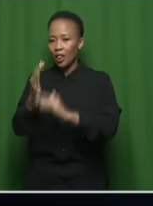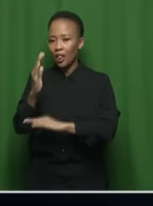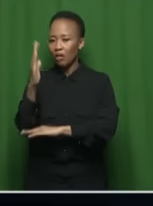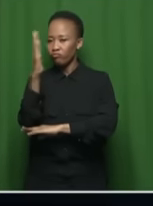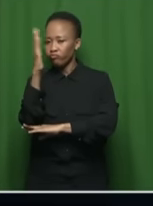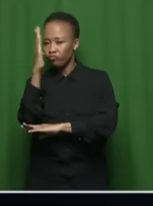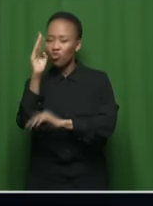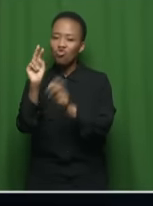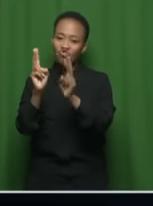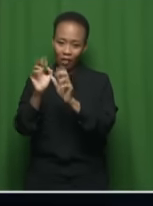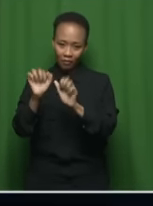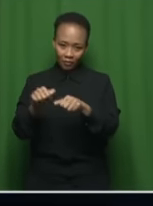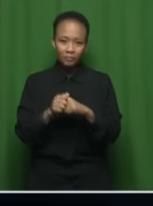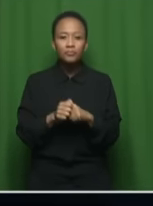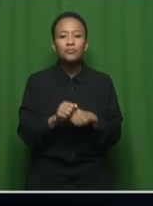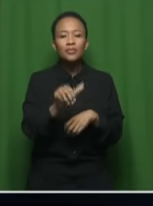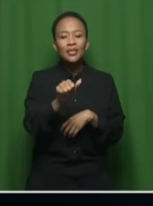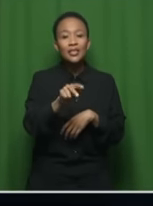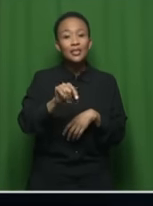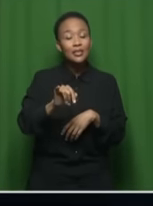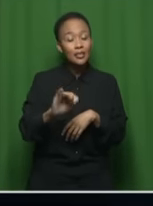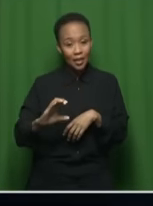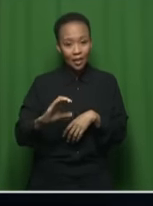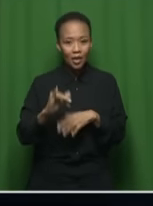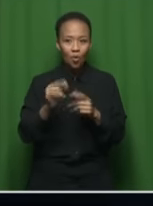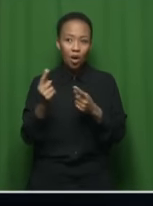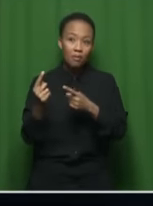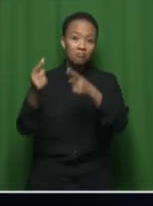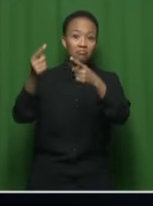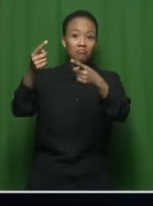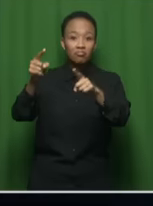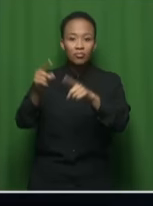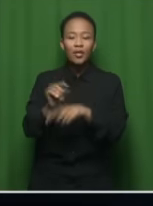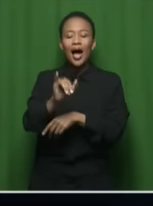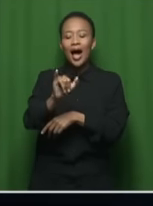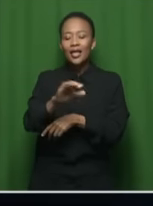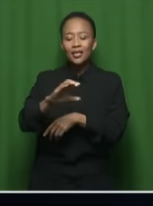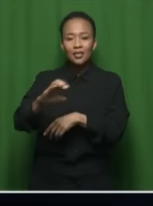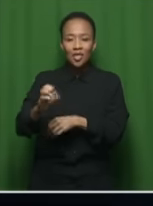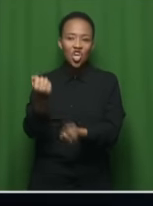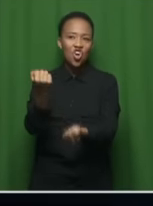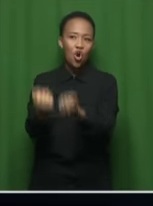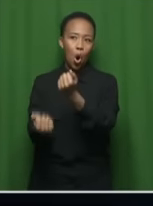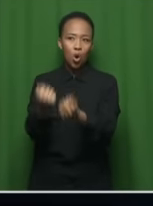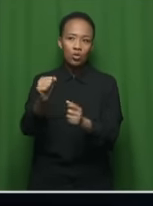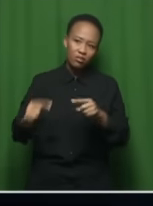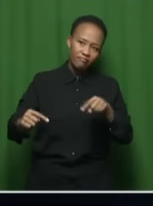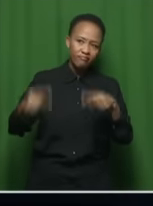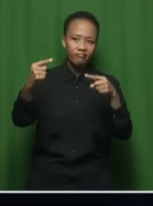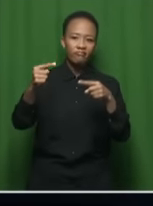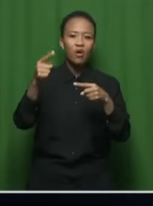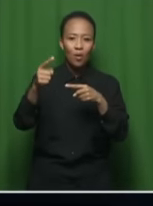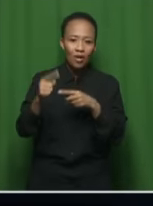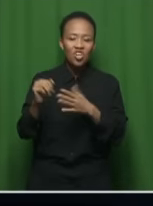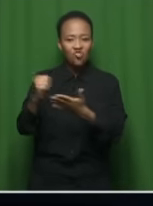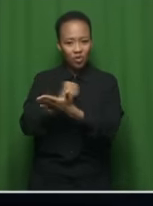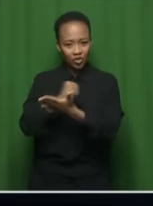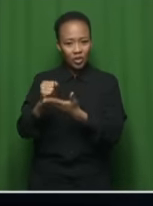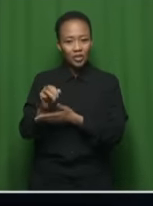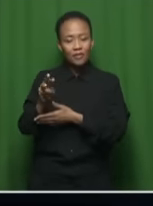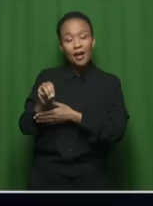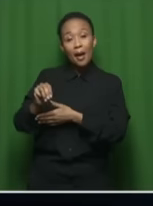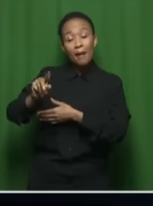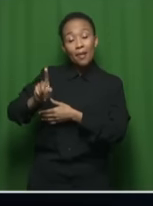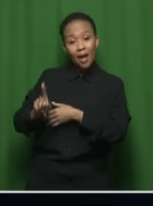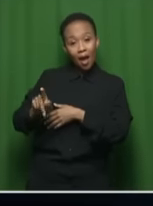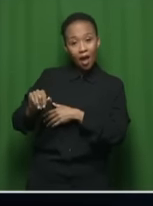Now, the ANC is expected to head to the Electoral Court in Bloemfontein today to challenge the registration of the Umkonto Wessezwe Party.